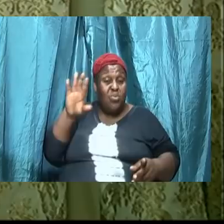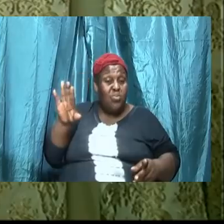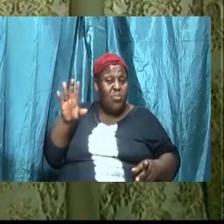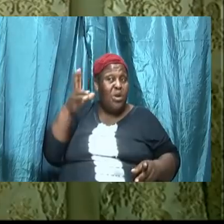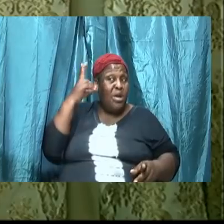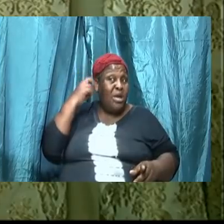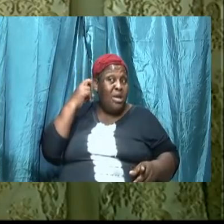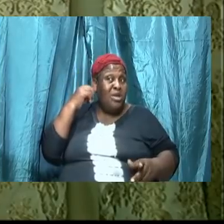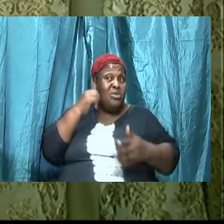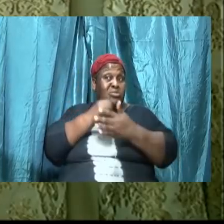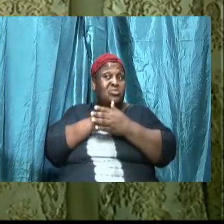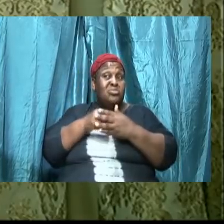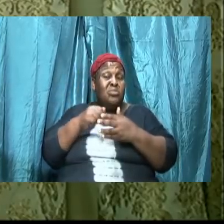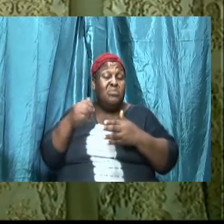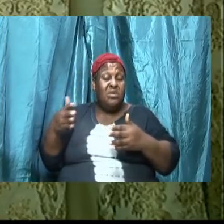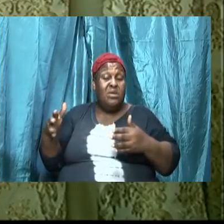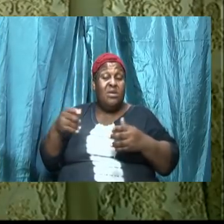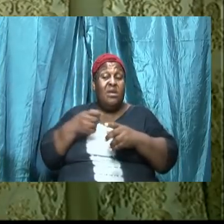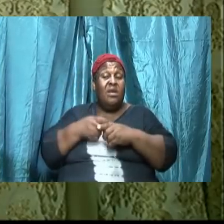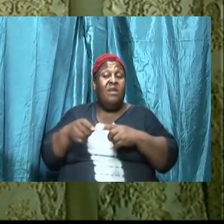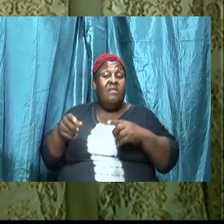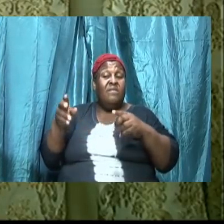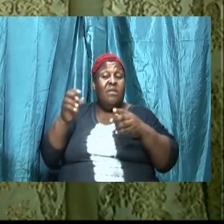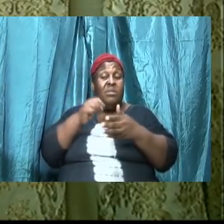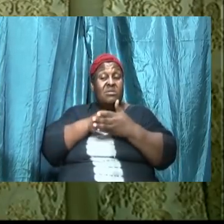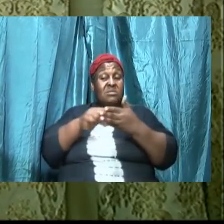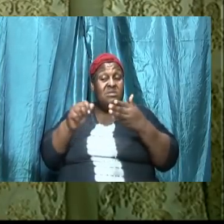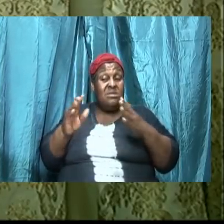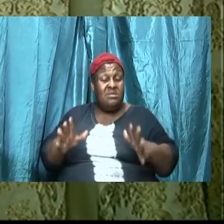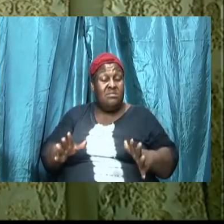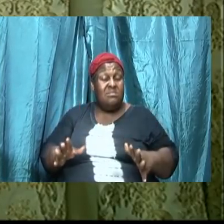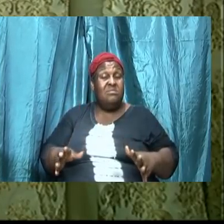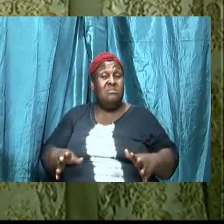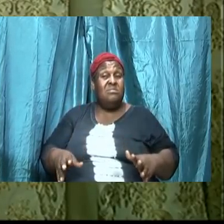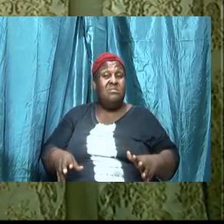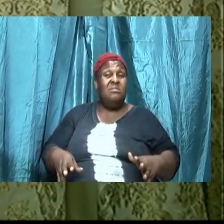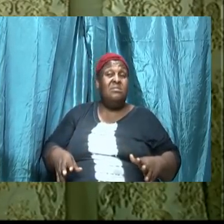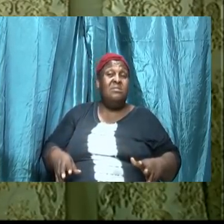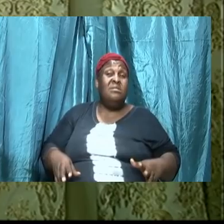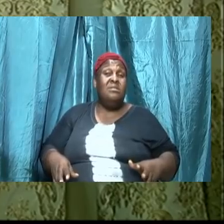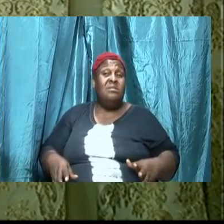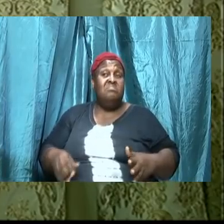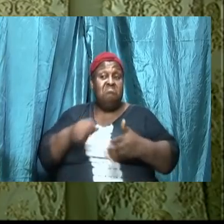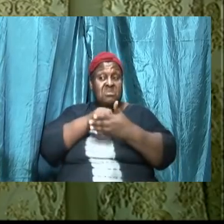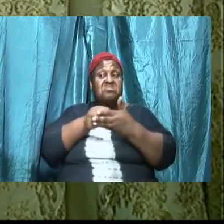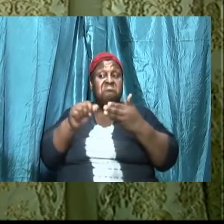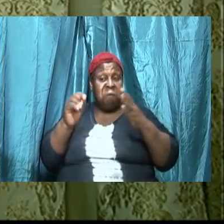something from a saint did you know that a saint can poison a person